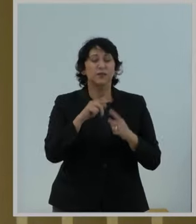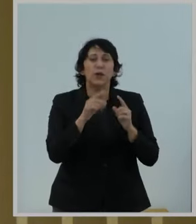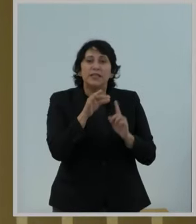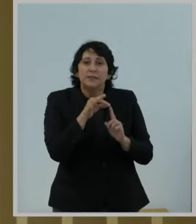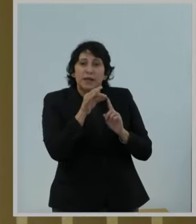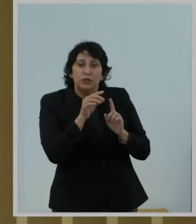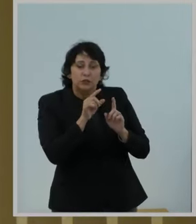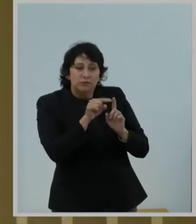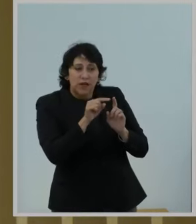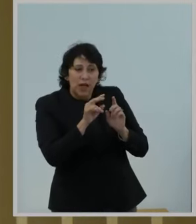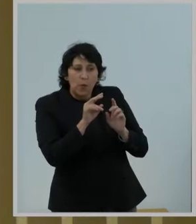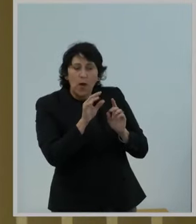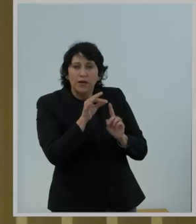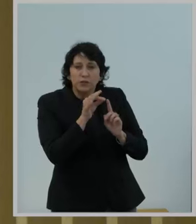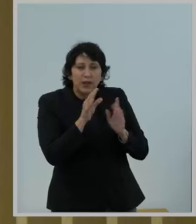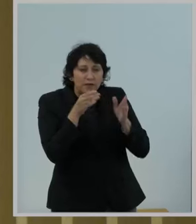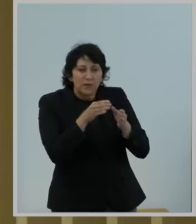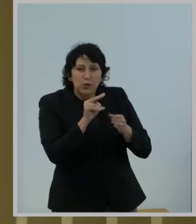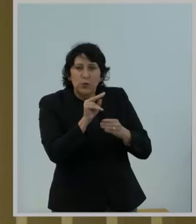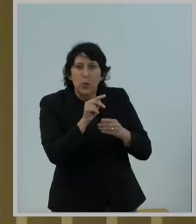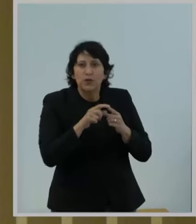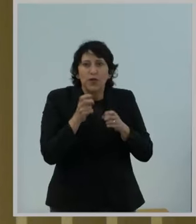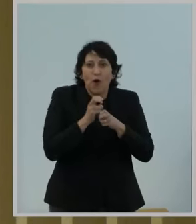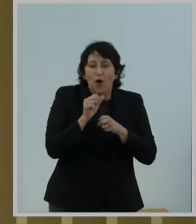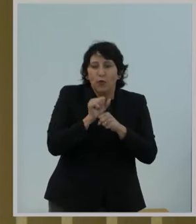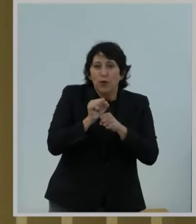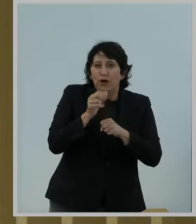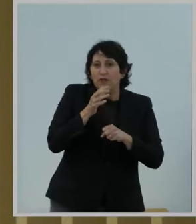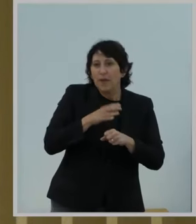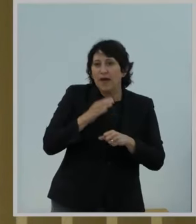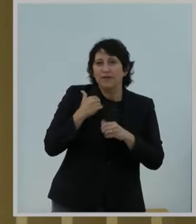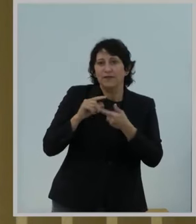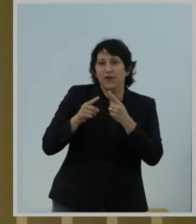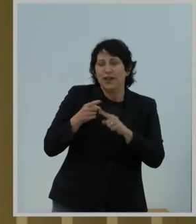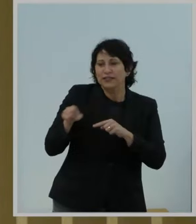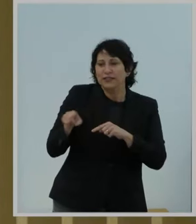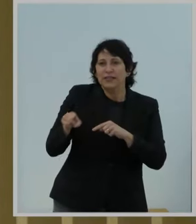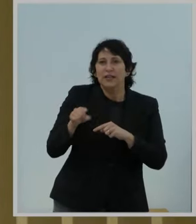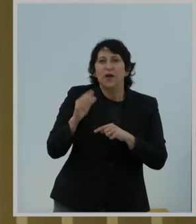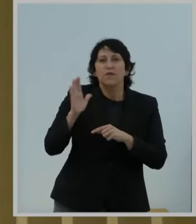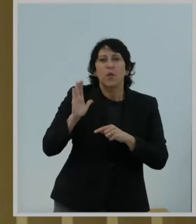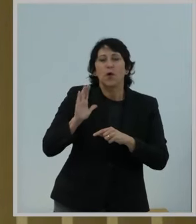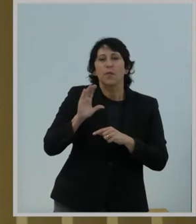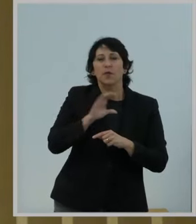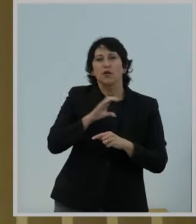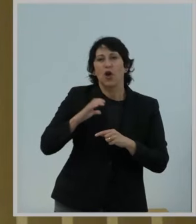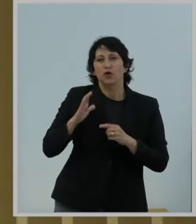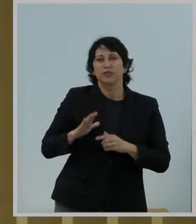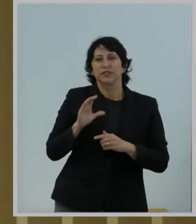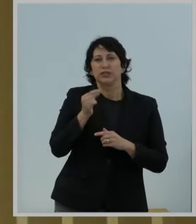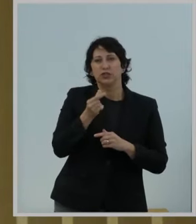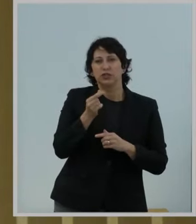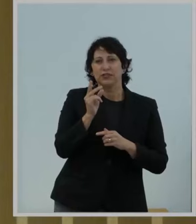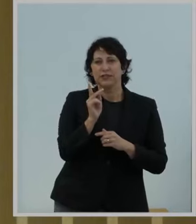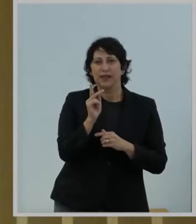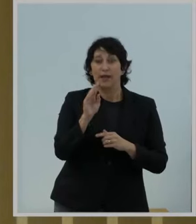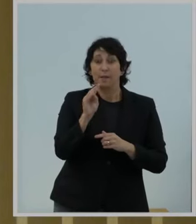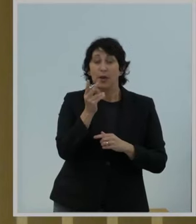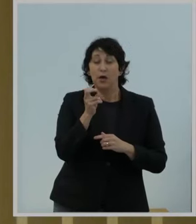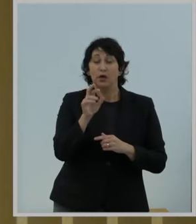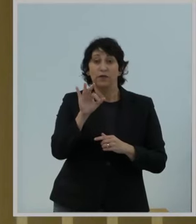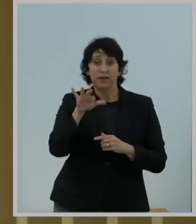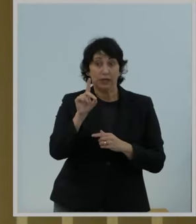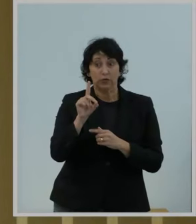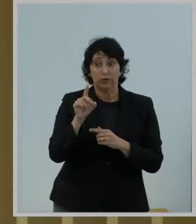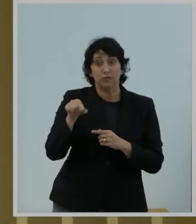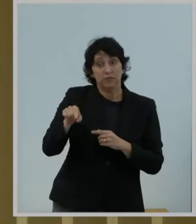here as well, thank you to the hard work of my dear friend, former Congressman G.K. Butterfield, who took